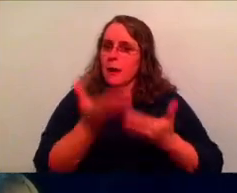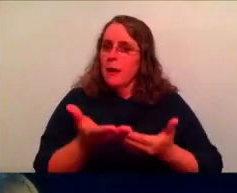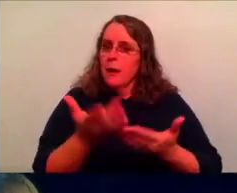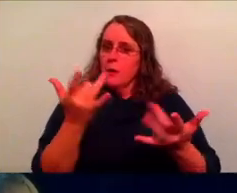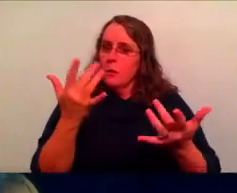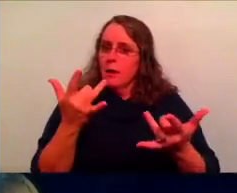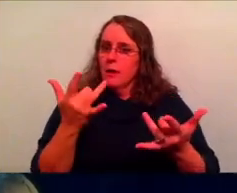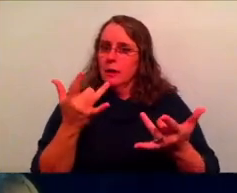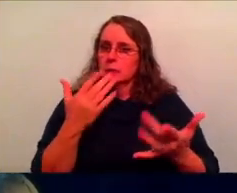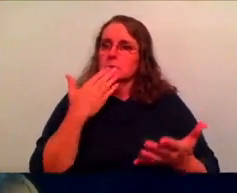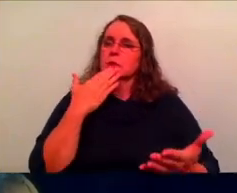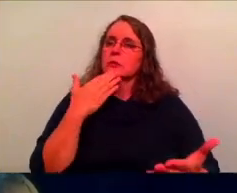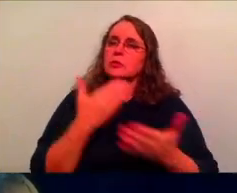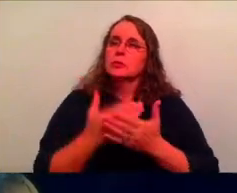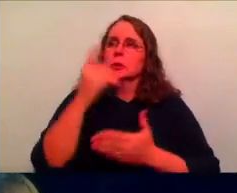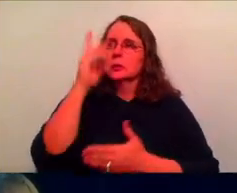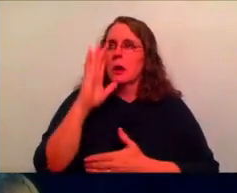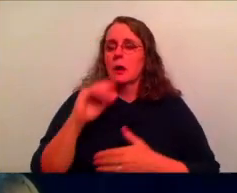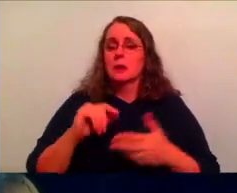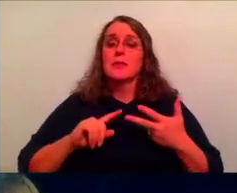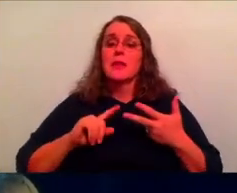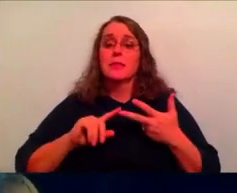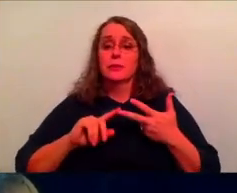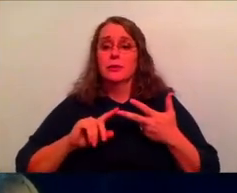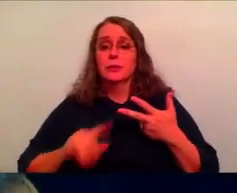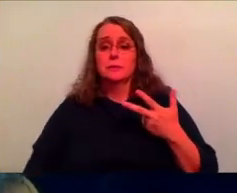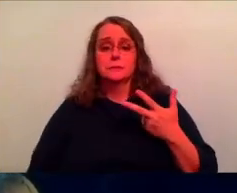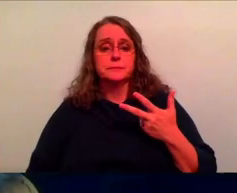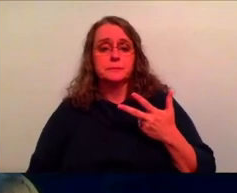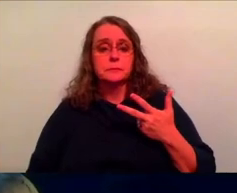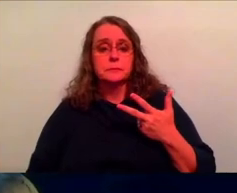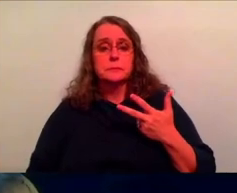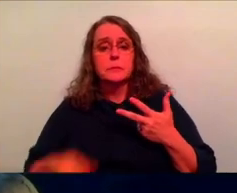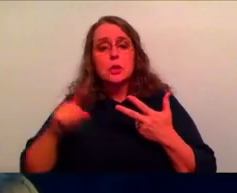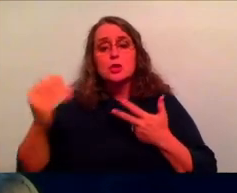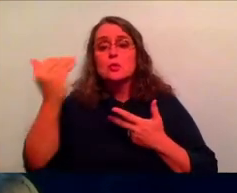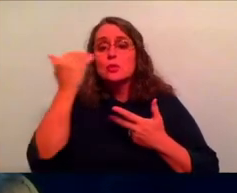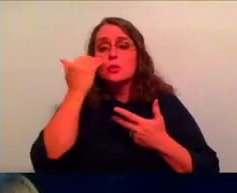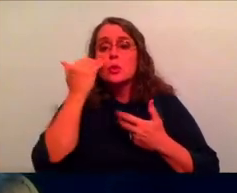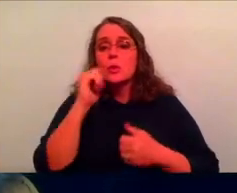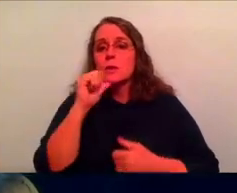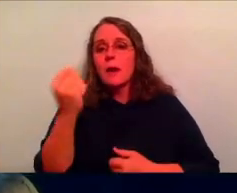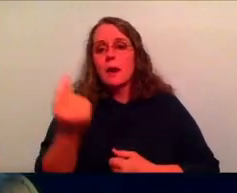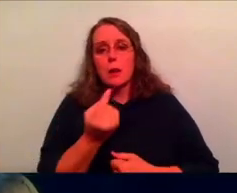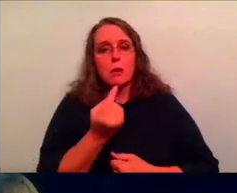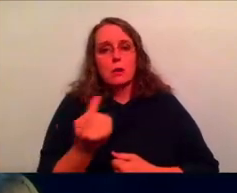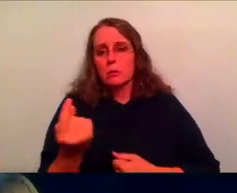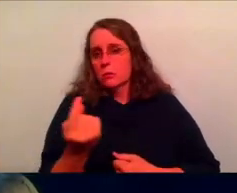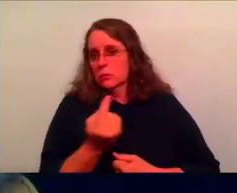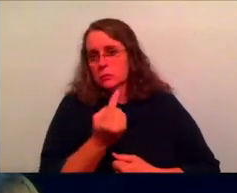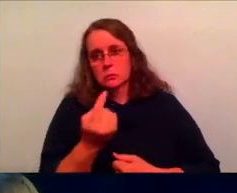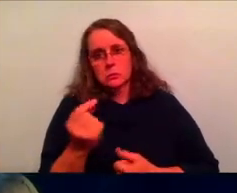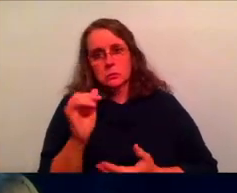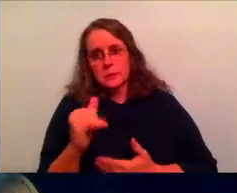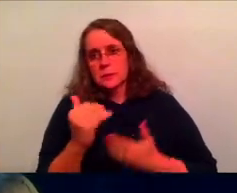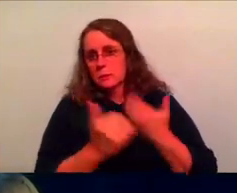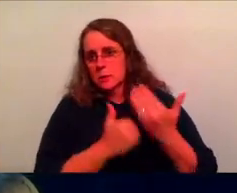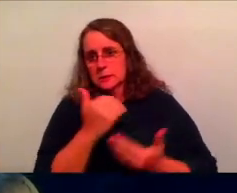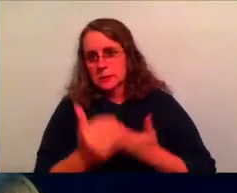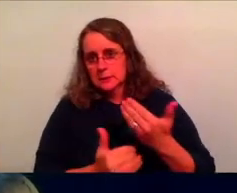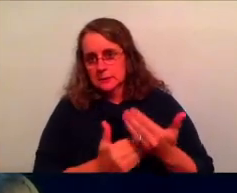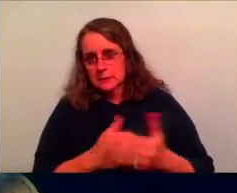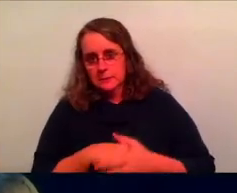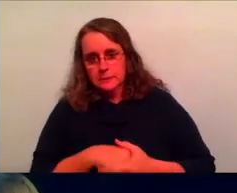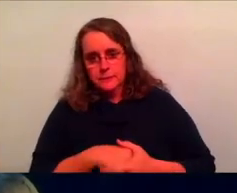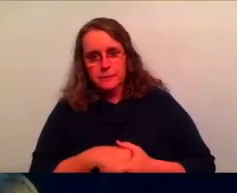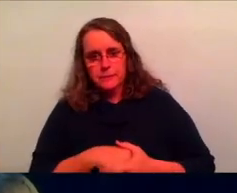God. Yeah. And the third thing is that you can know that you are not alone in this process. Yep. We see